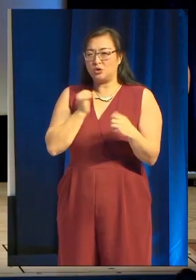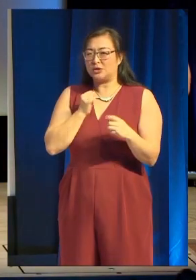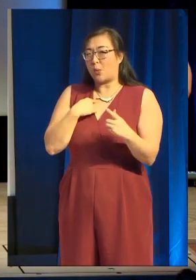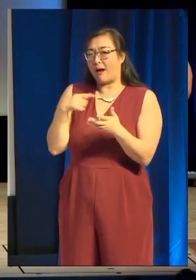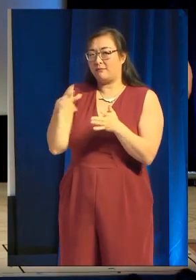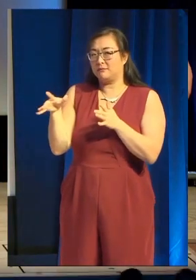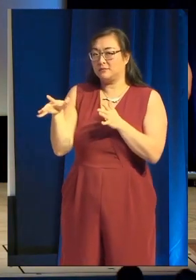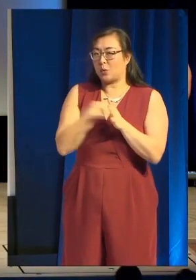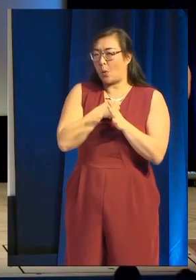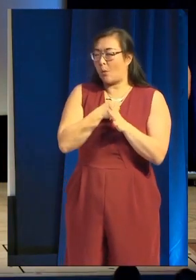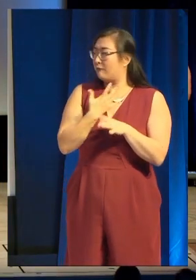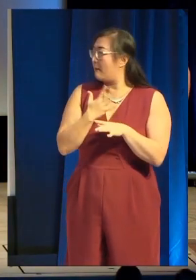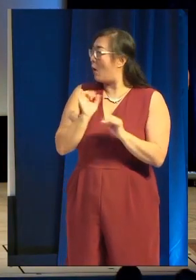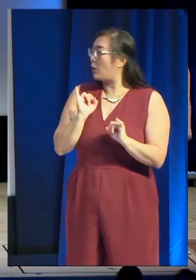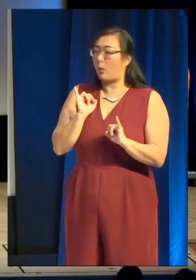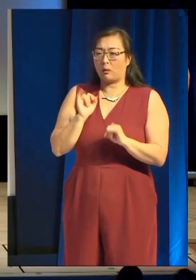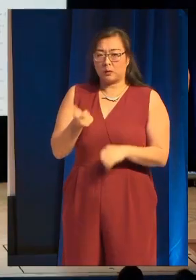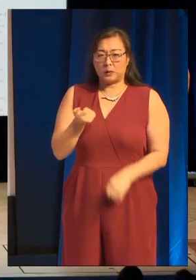oh no, I haven't.